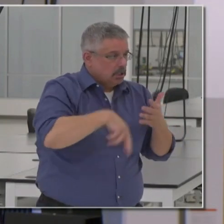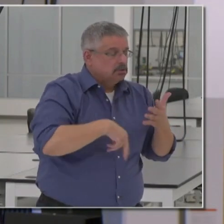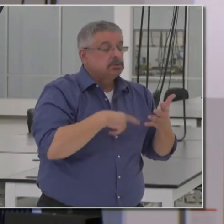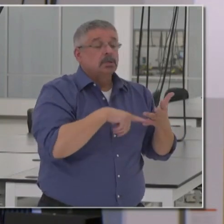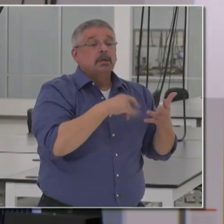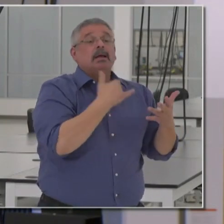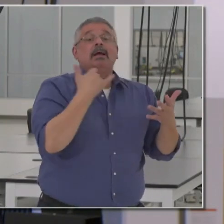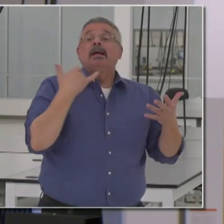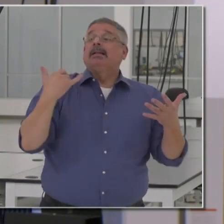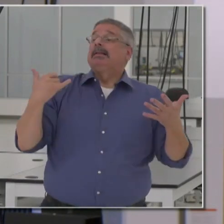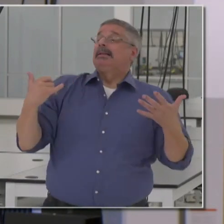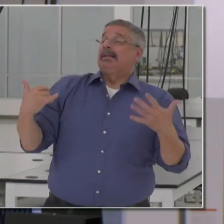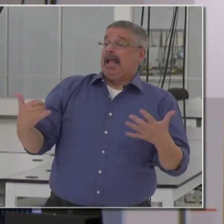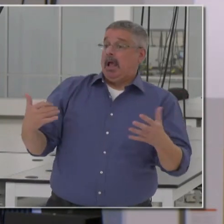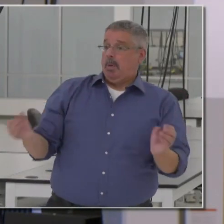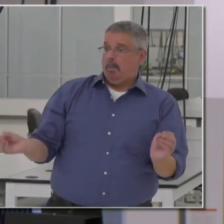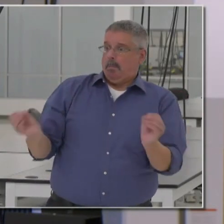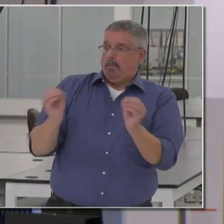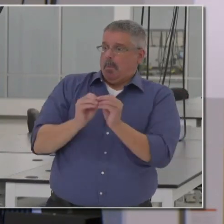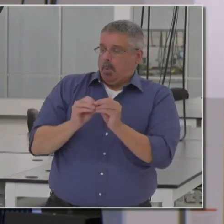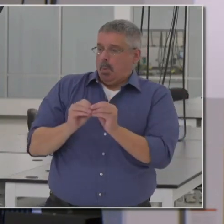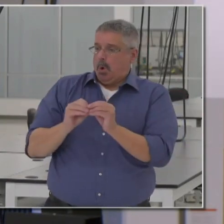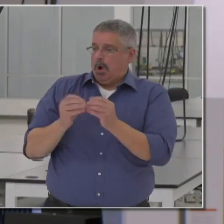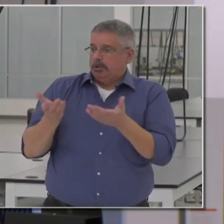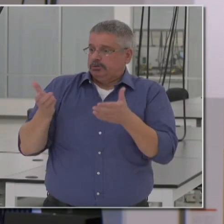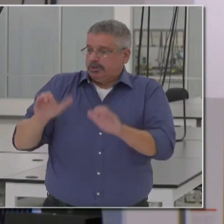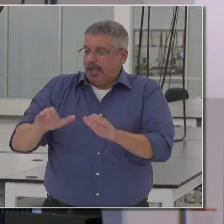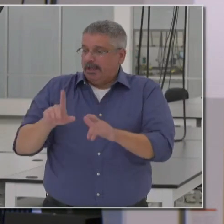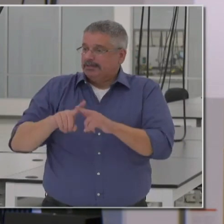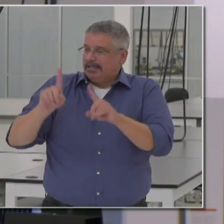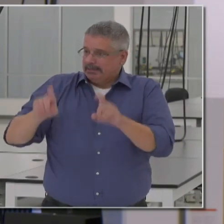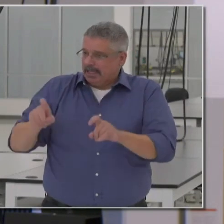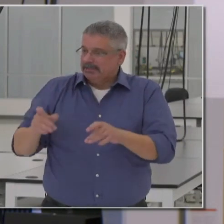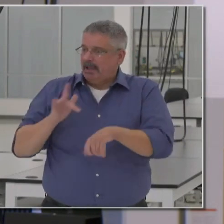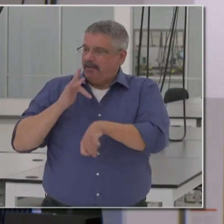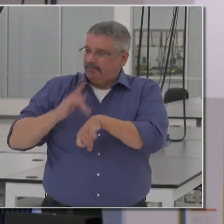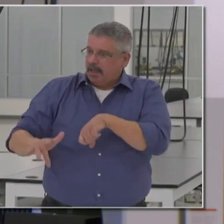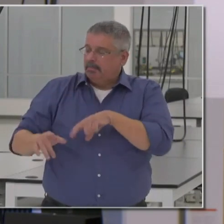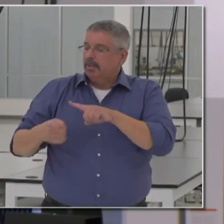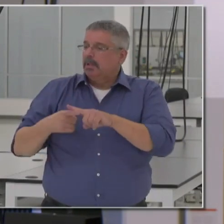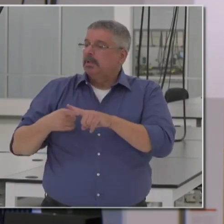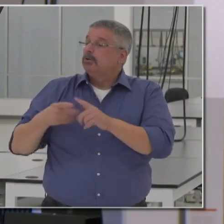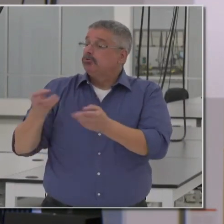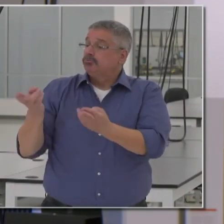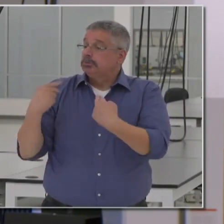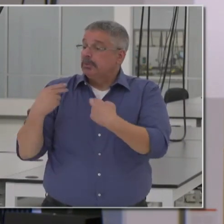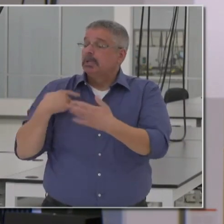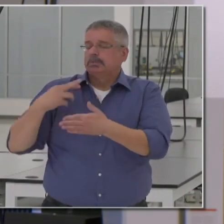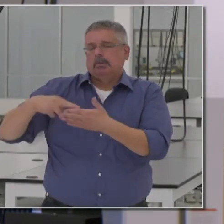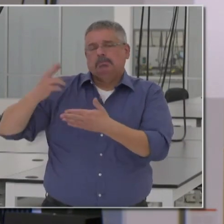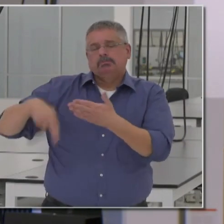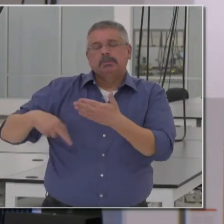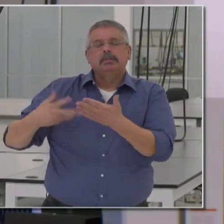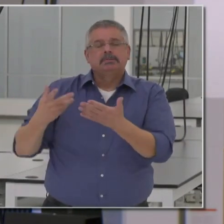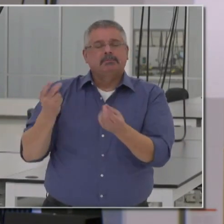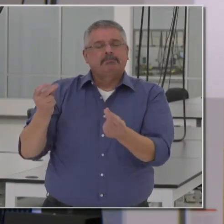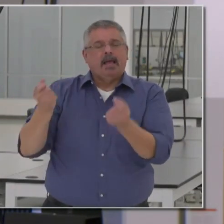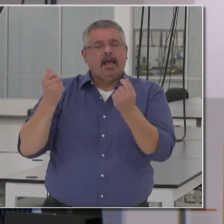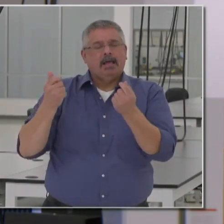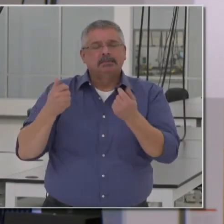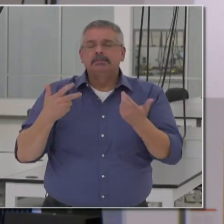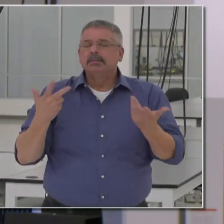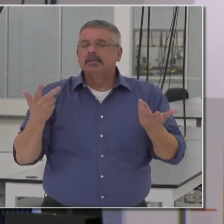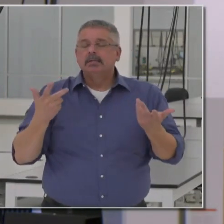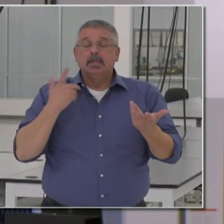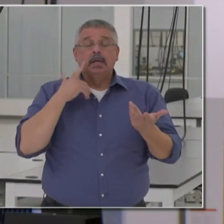and now providing more opportunities. And in turn, we hope will aid and advance the efforts as relates to our